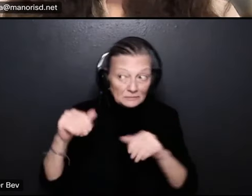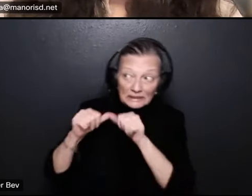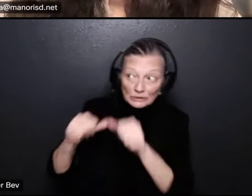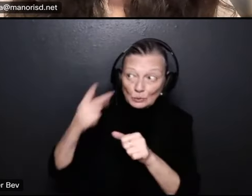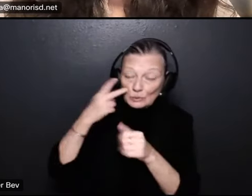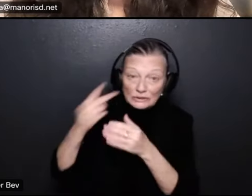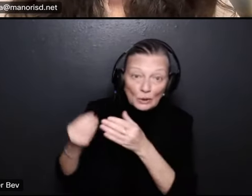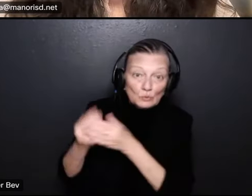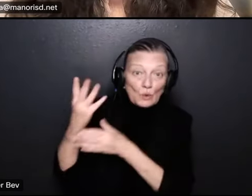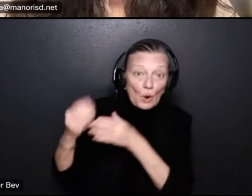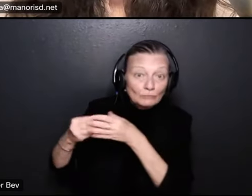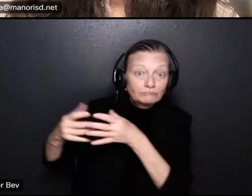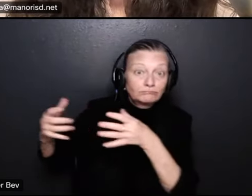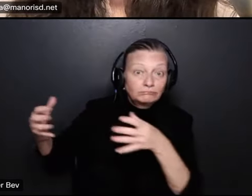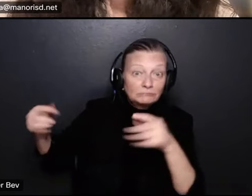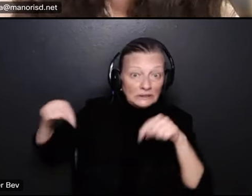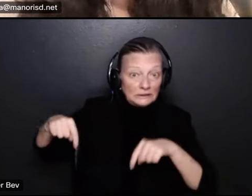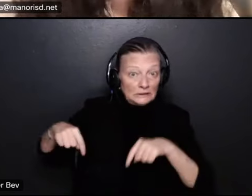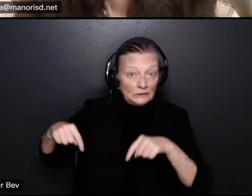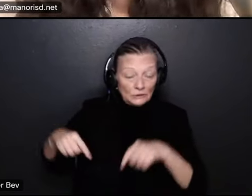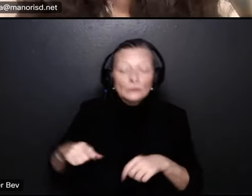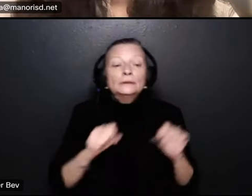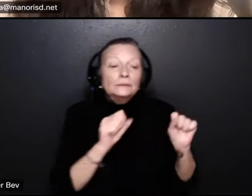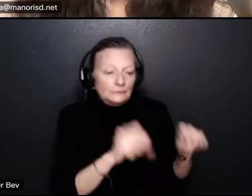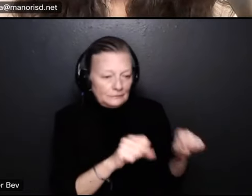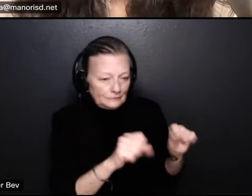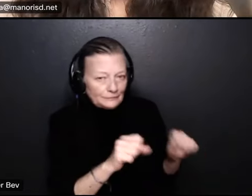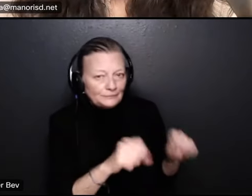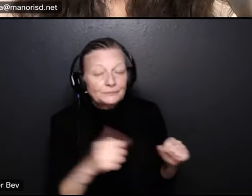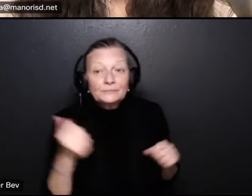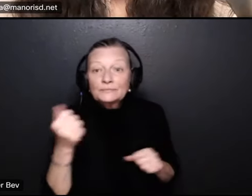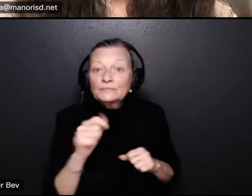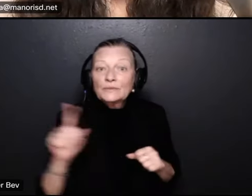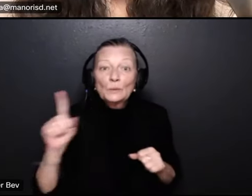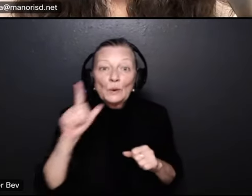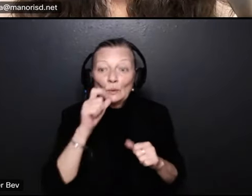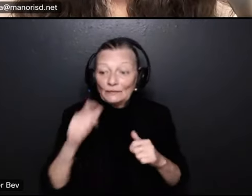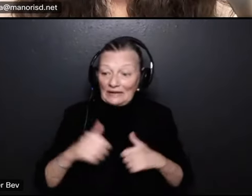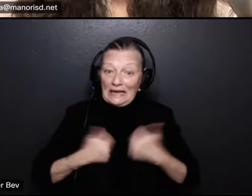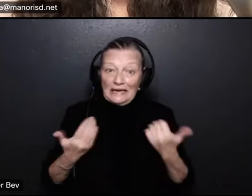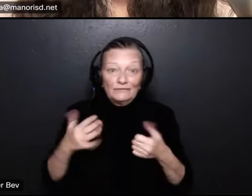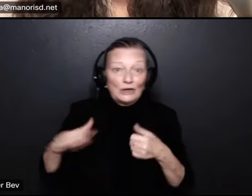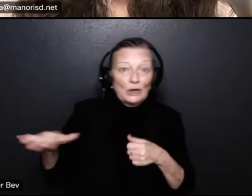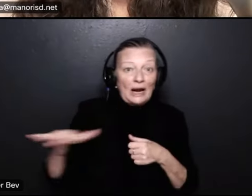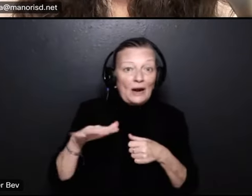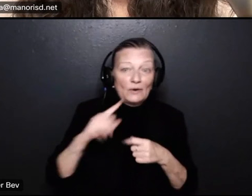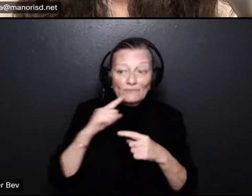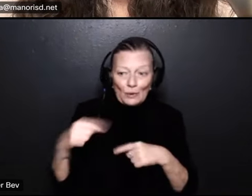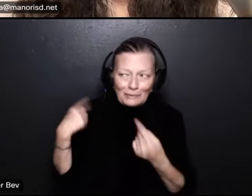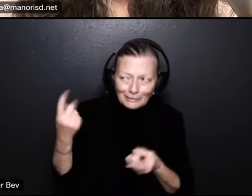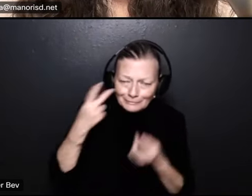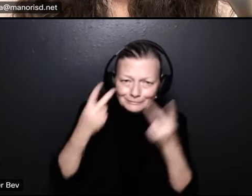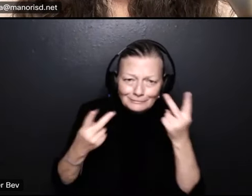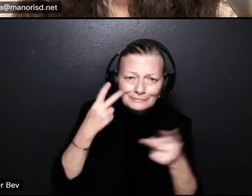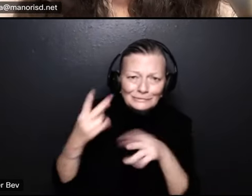yes we are anticipated to see the growth um anybody who's who's been here at any length of time just sees the traffic increasing